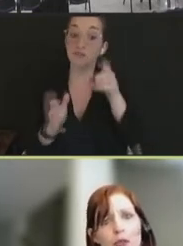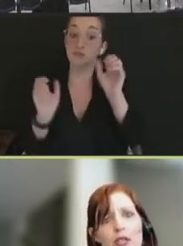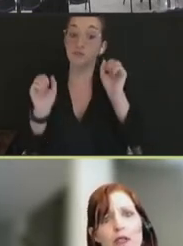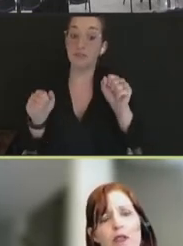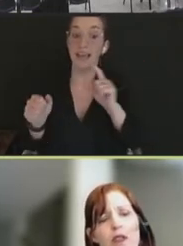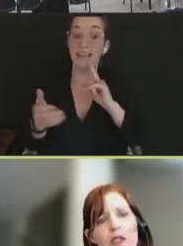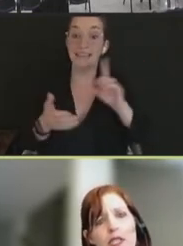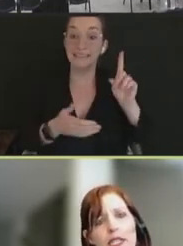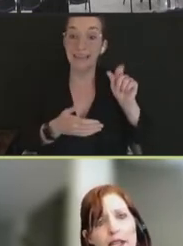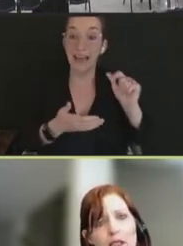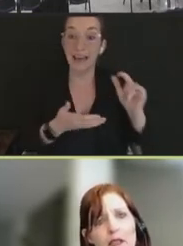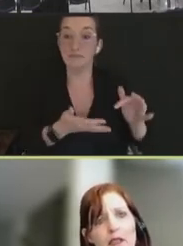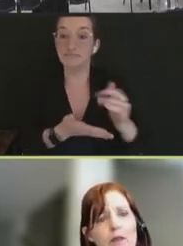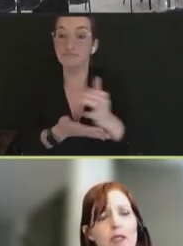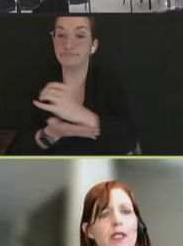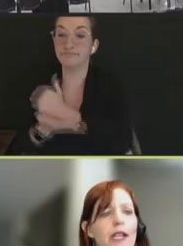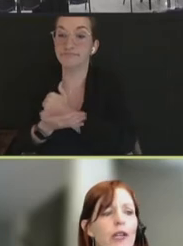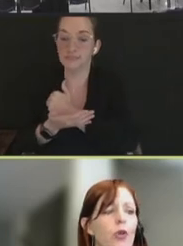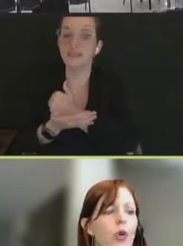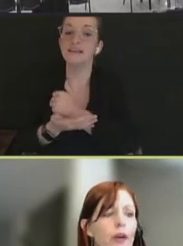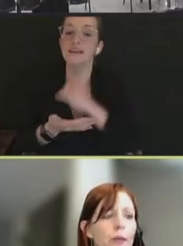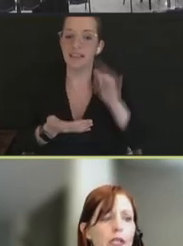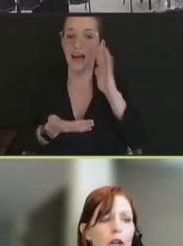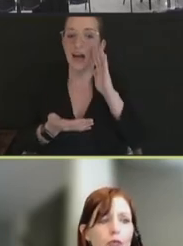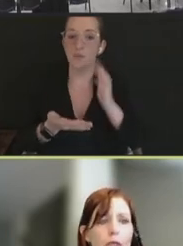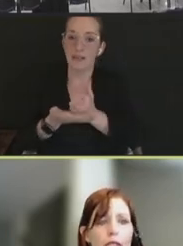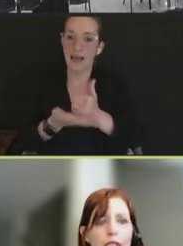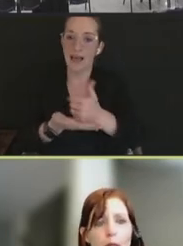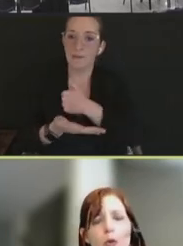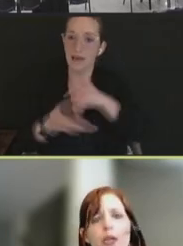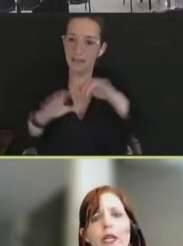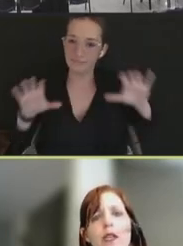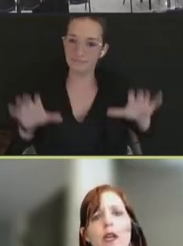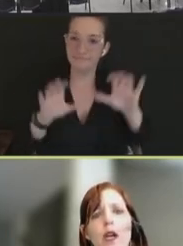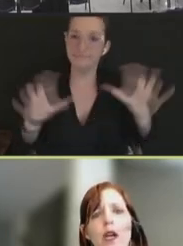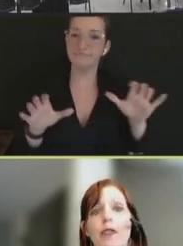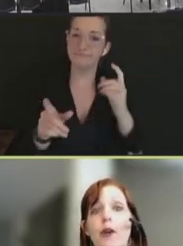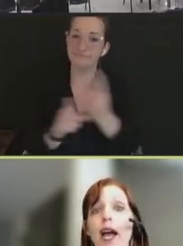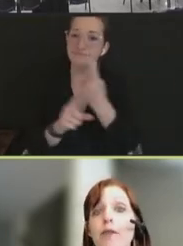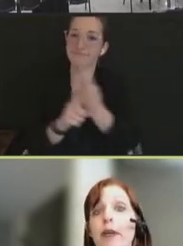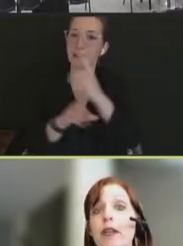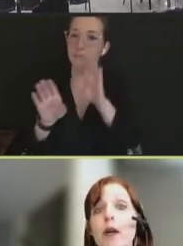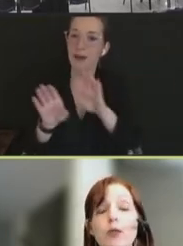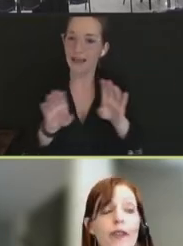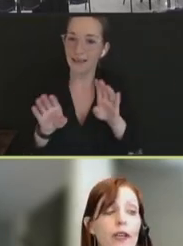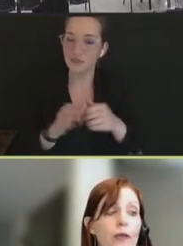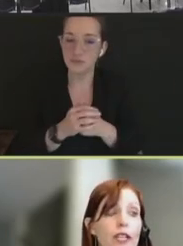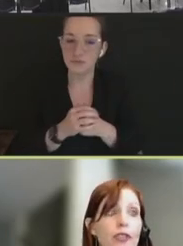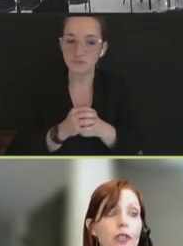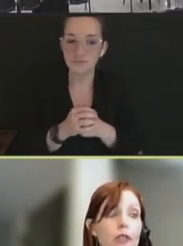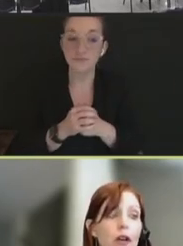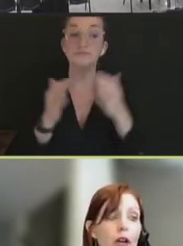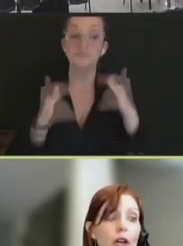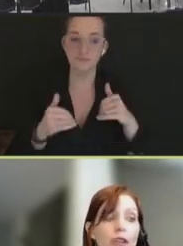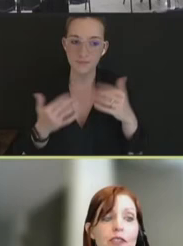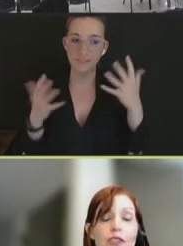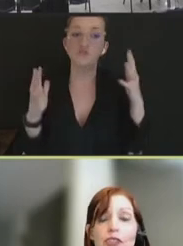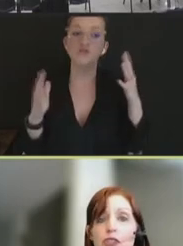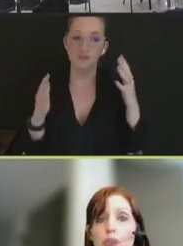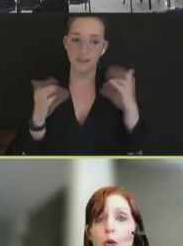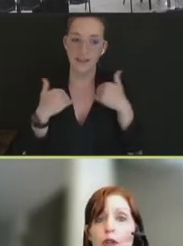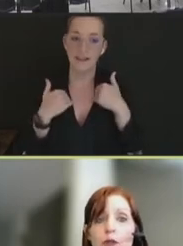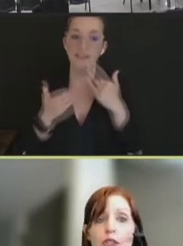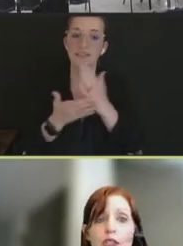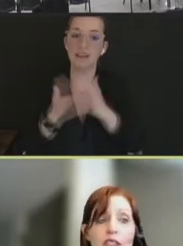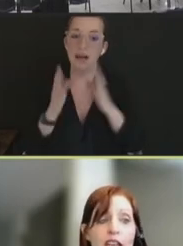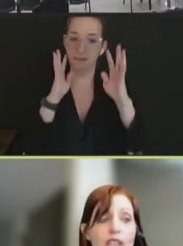another reason that these data systems and data requirements are really important. There have been a number of innovations on decision